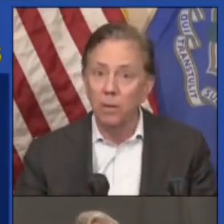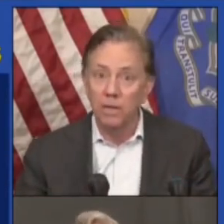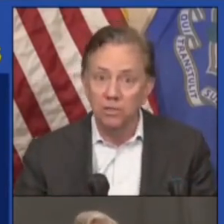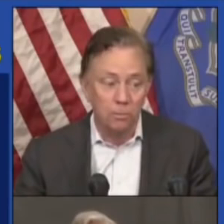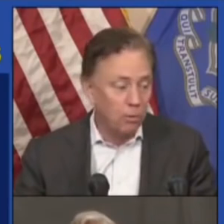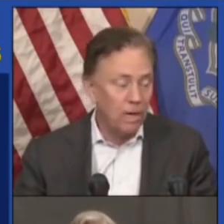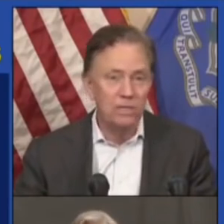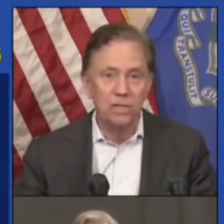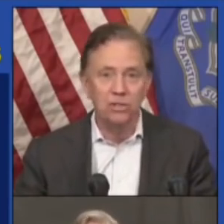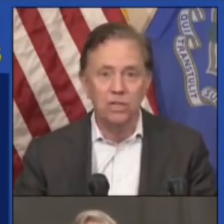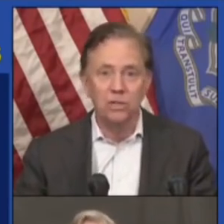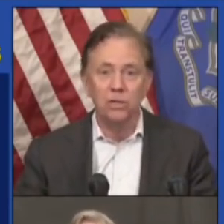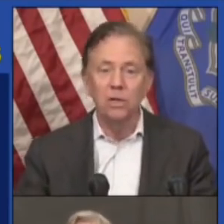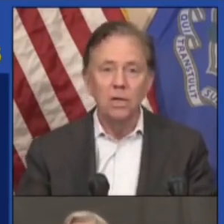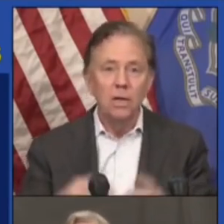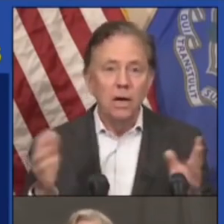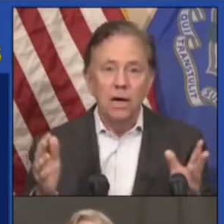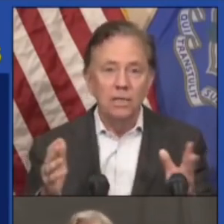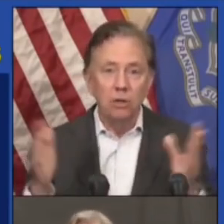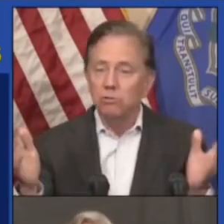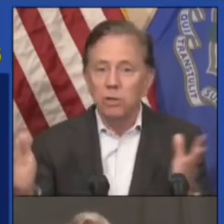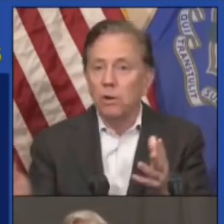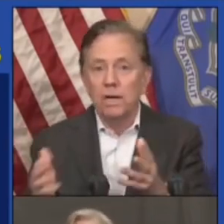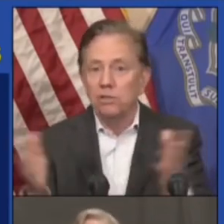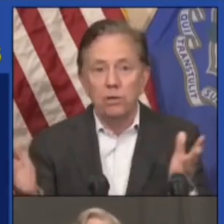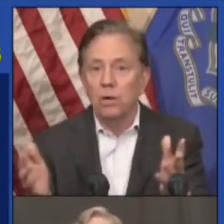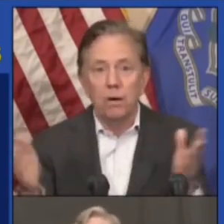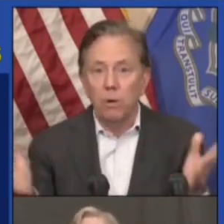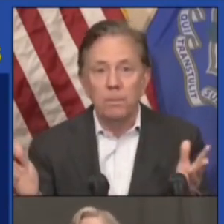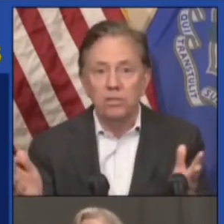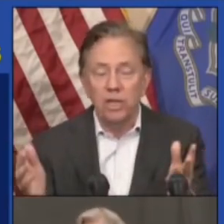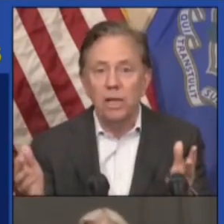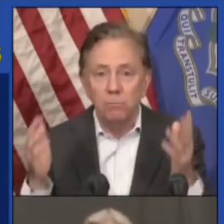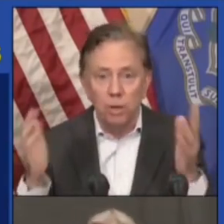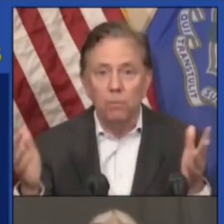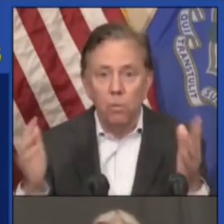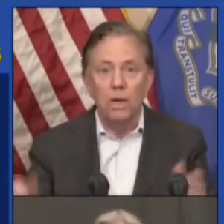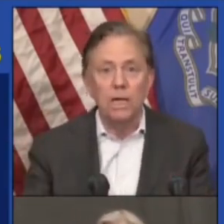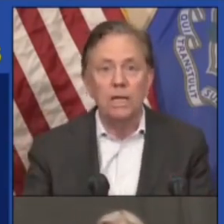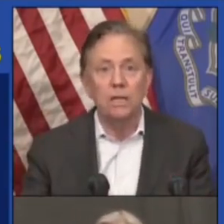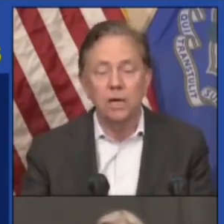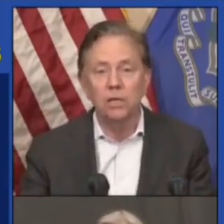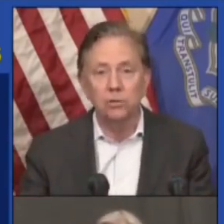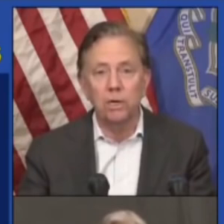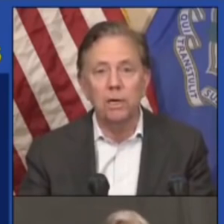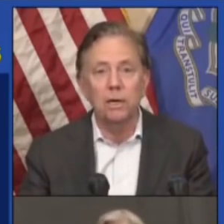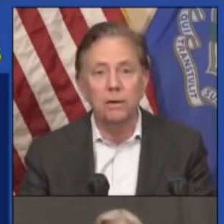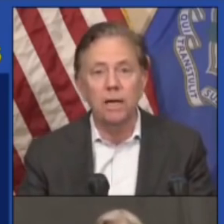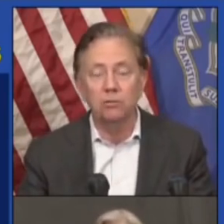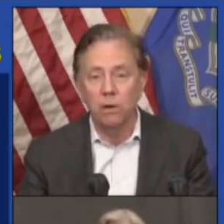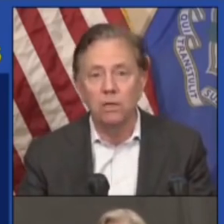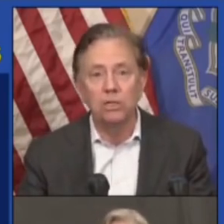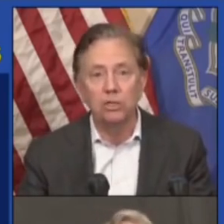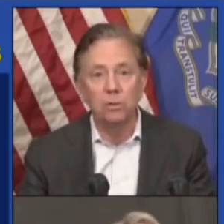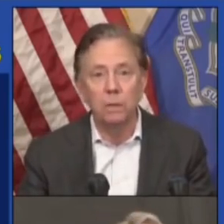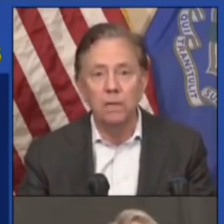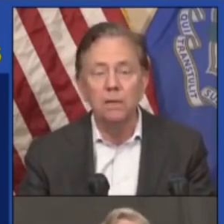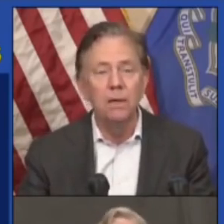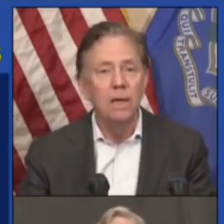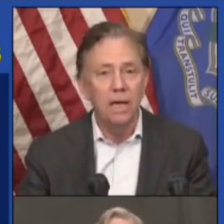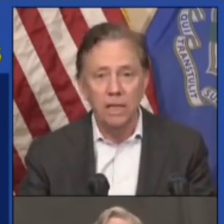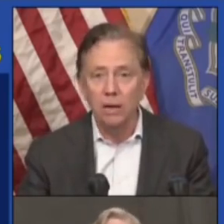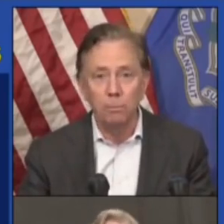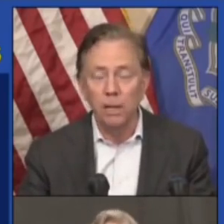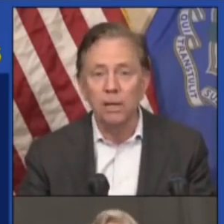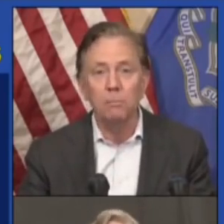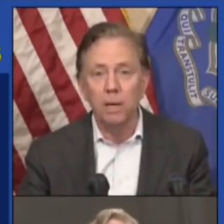They are going to be a surprise contender. No surprise, UConn women's team number one in the country as well. They should be.